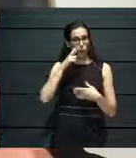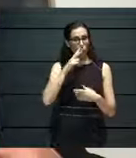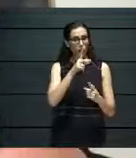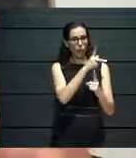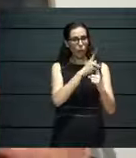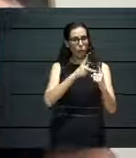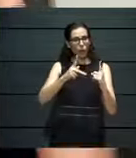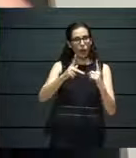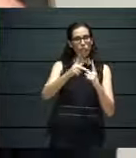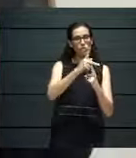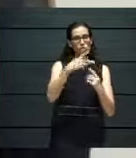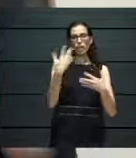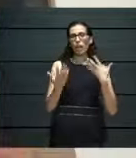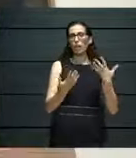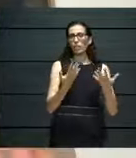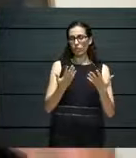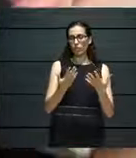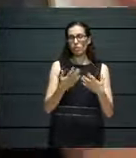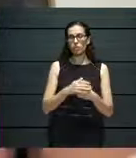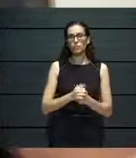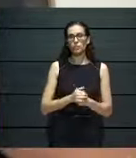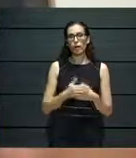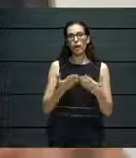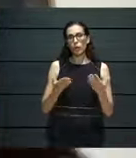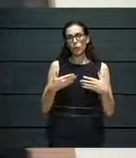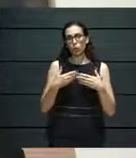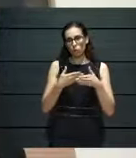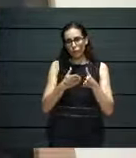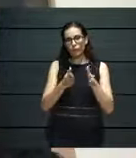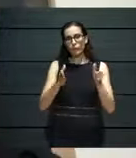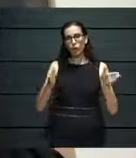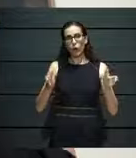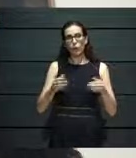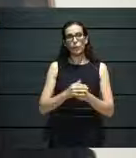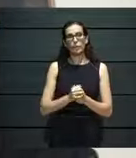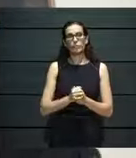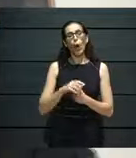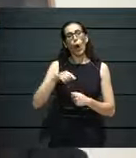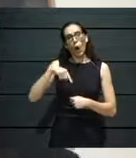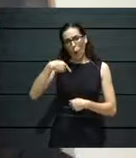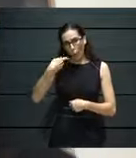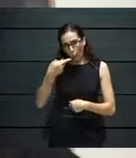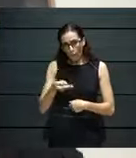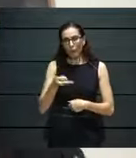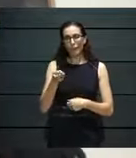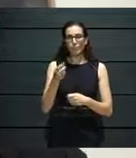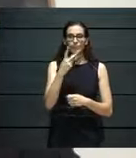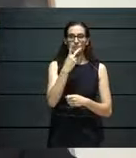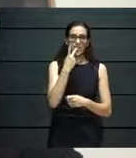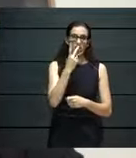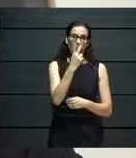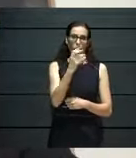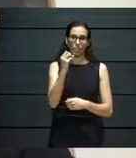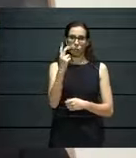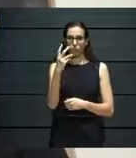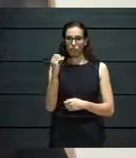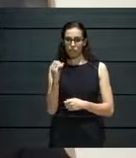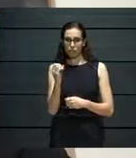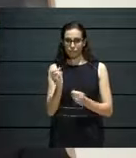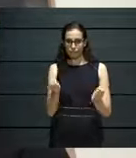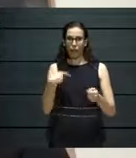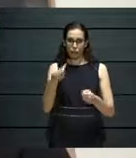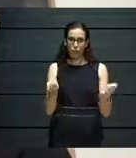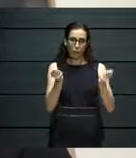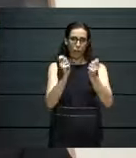activities. Of course, you know, come 2020, that all changed. And